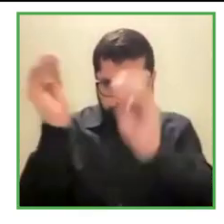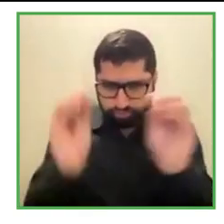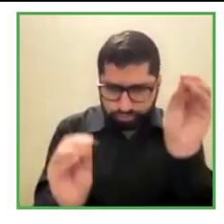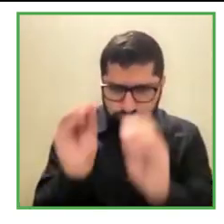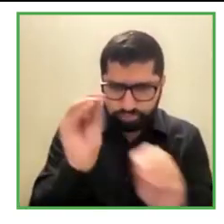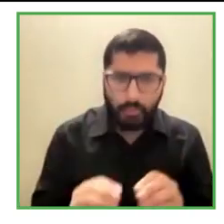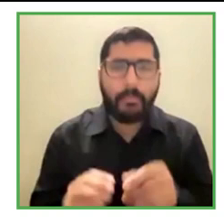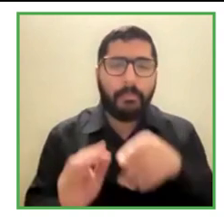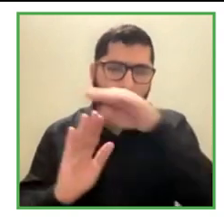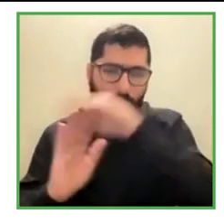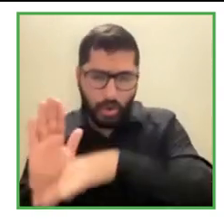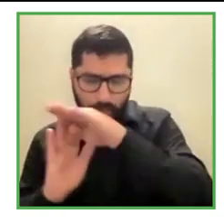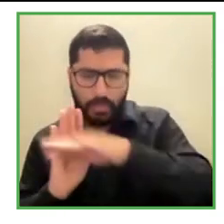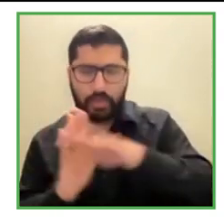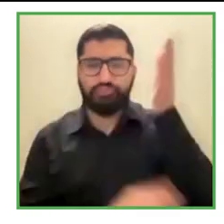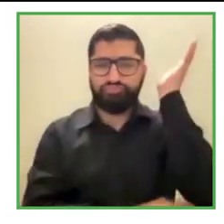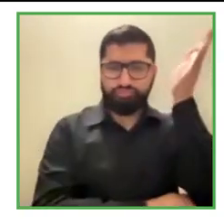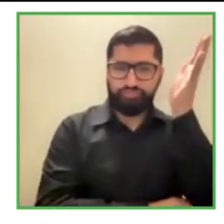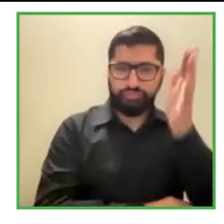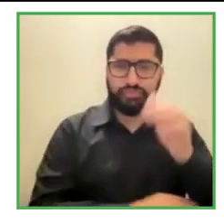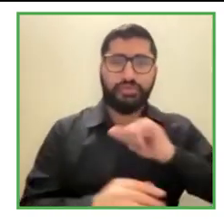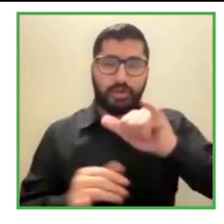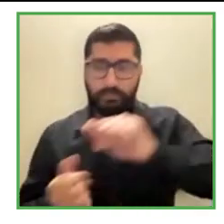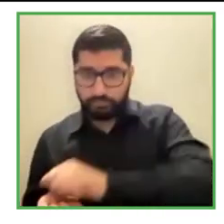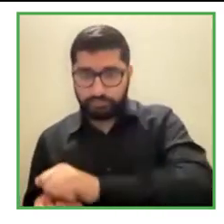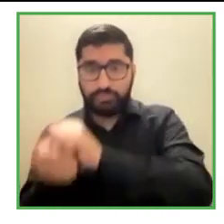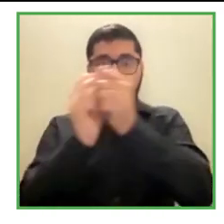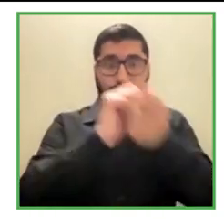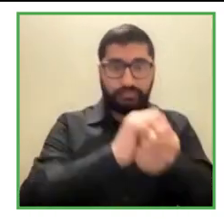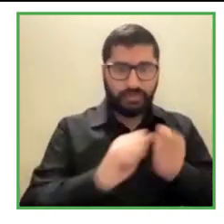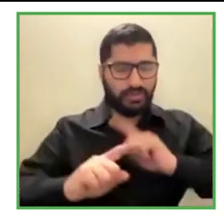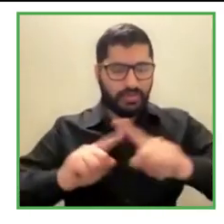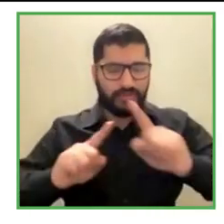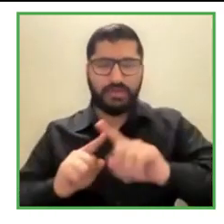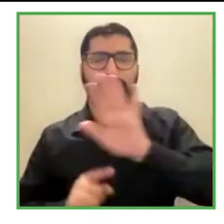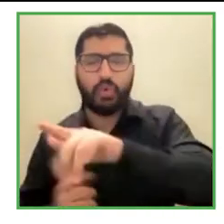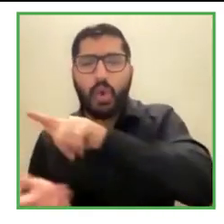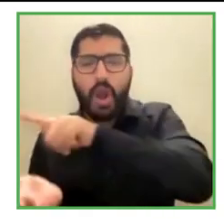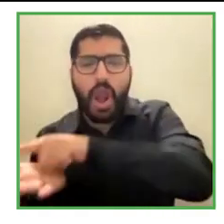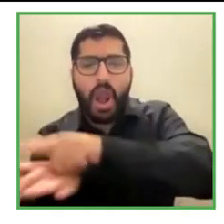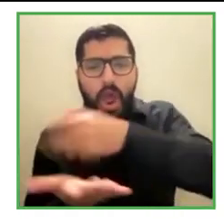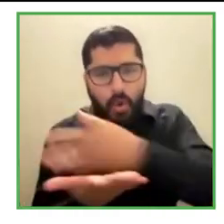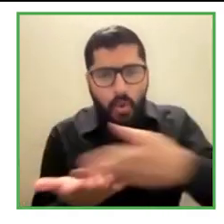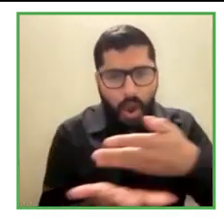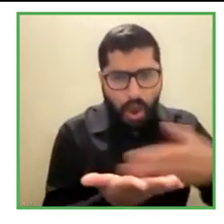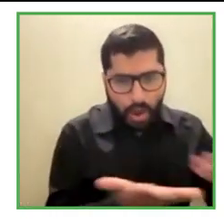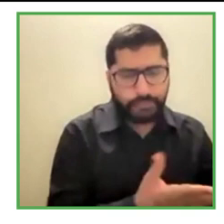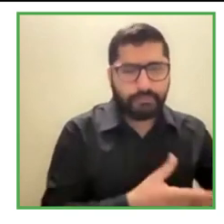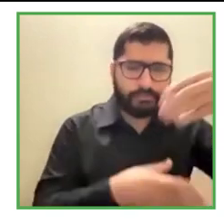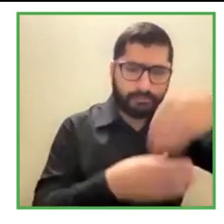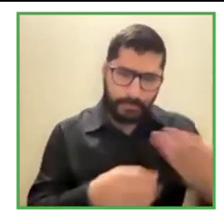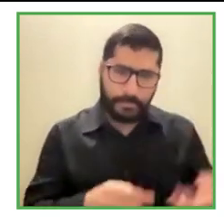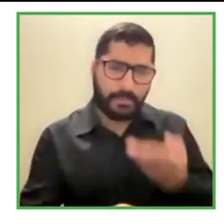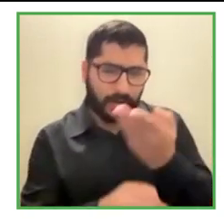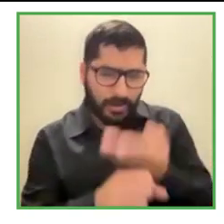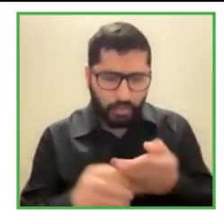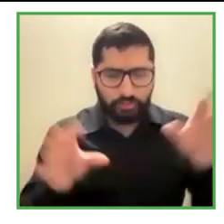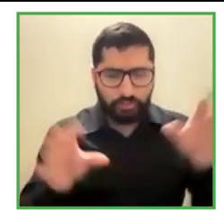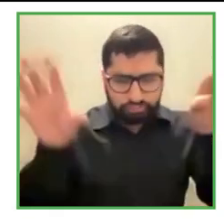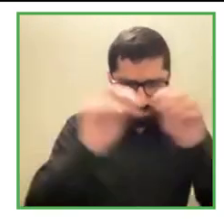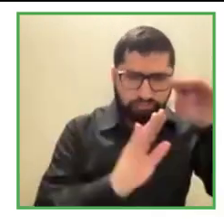even now we're being requested to do recruitment in Ireland, which is a new challenge for us. But we're finding that it is not